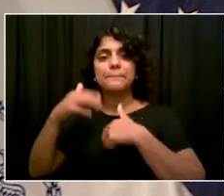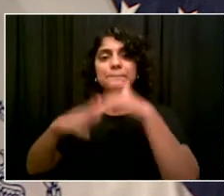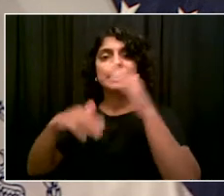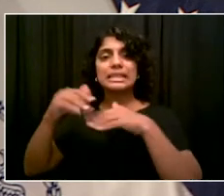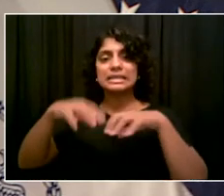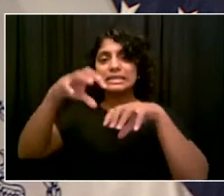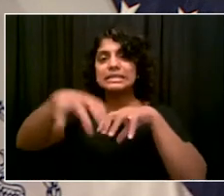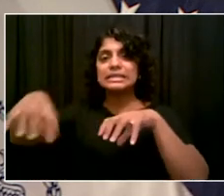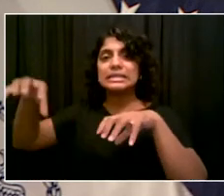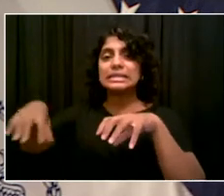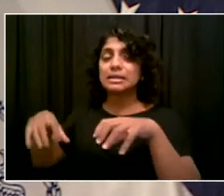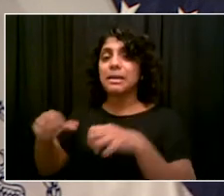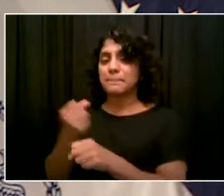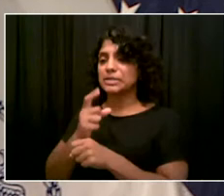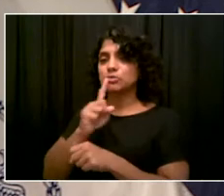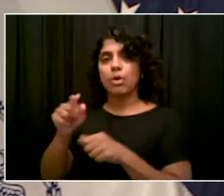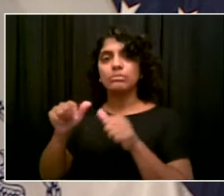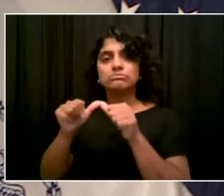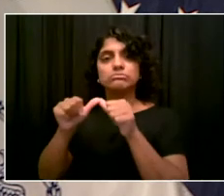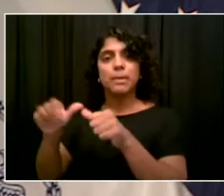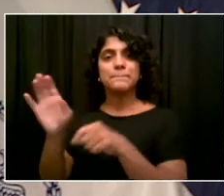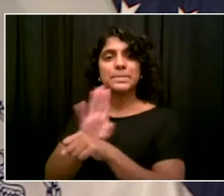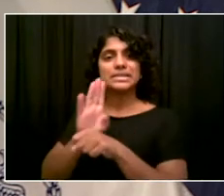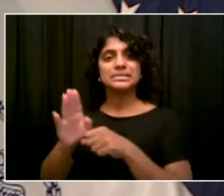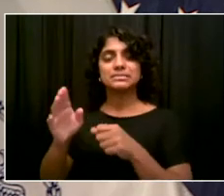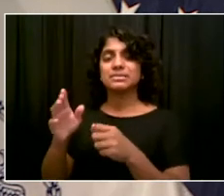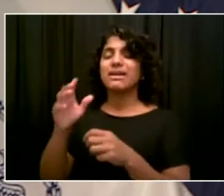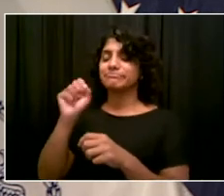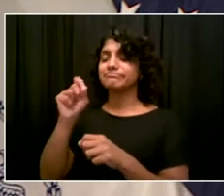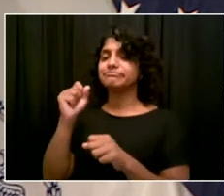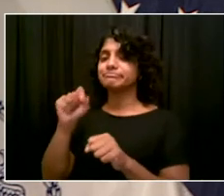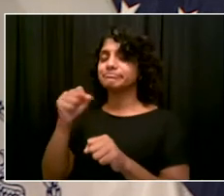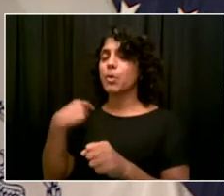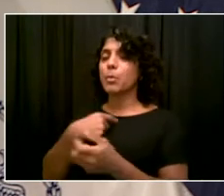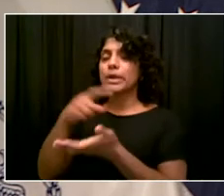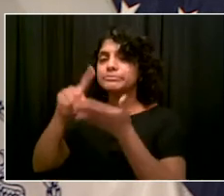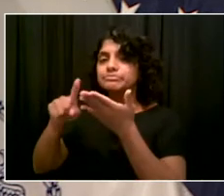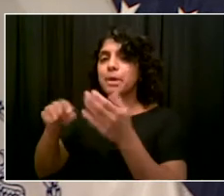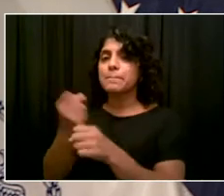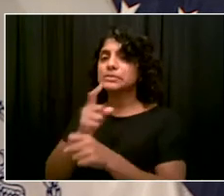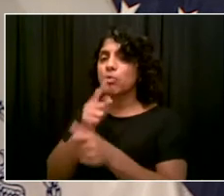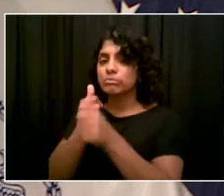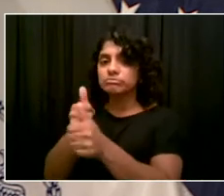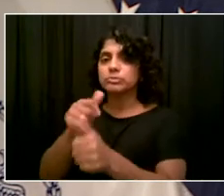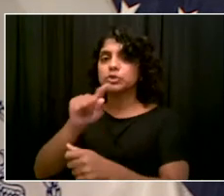that this supermarket will ultimately be there for the community on a clear timeline with clear guarantees.